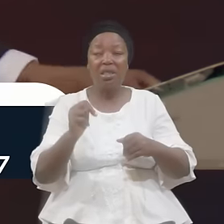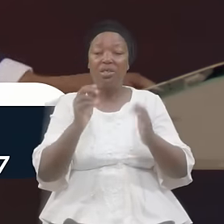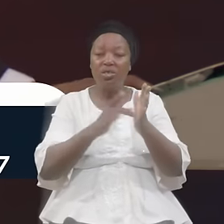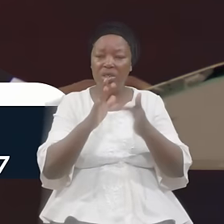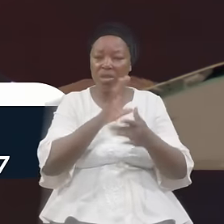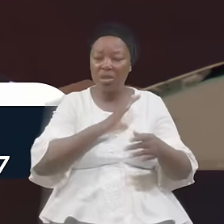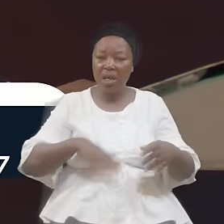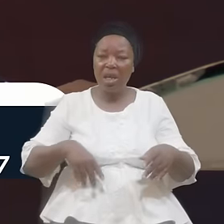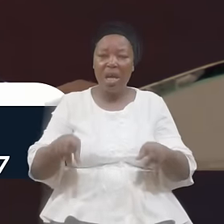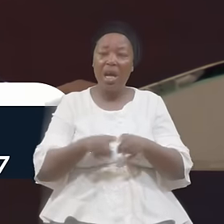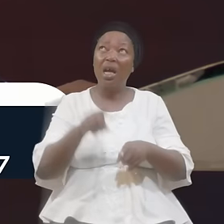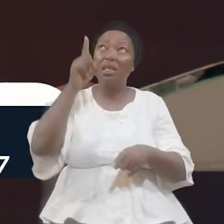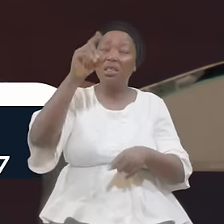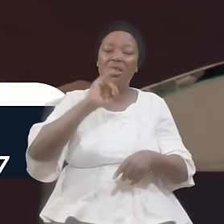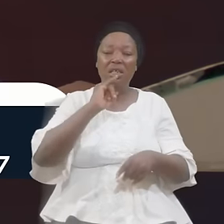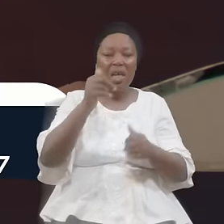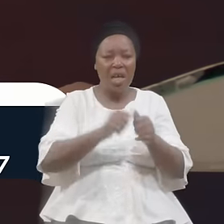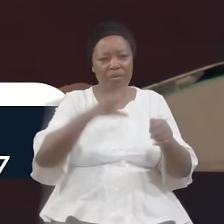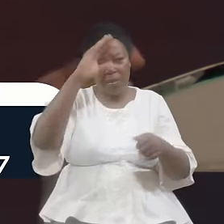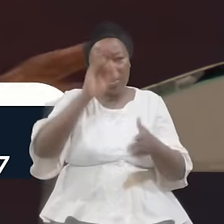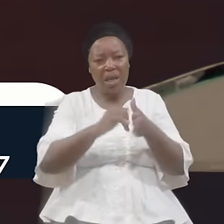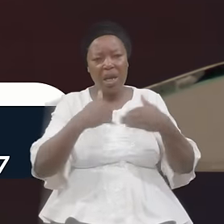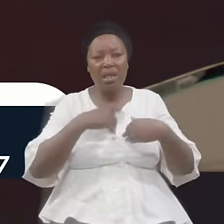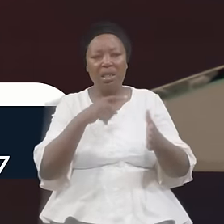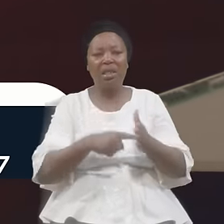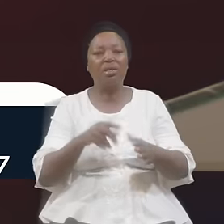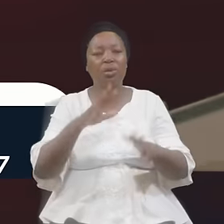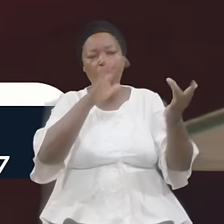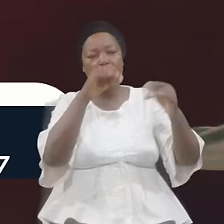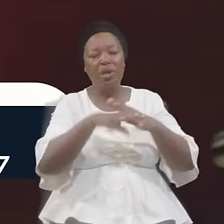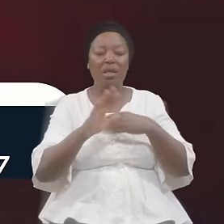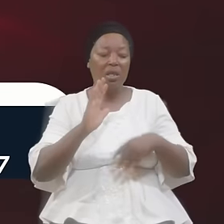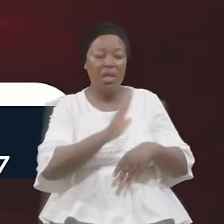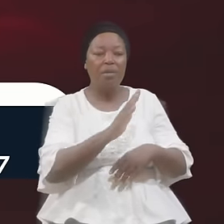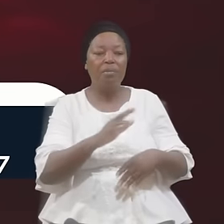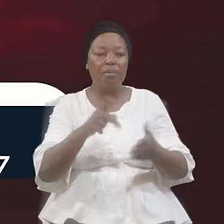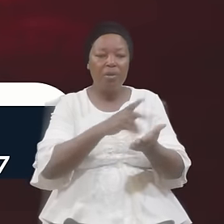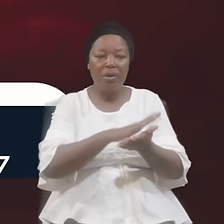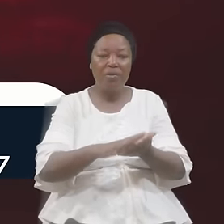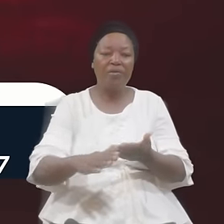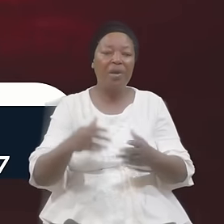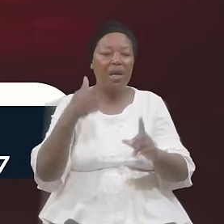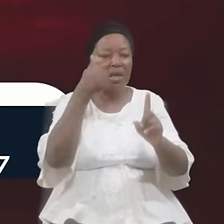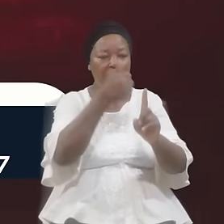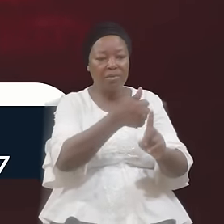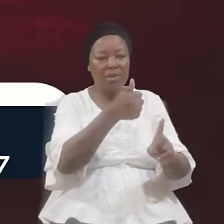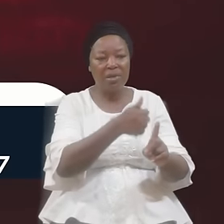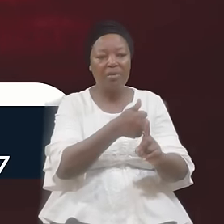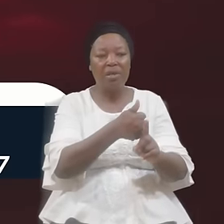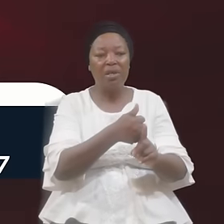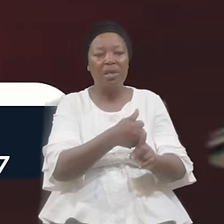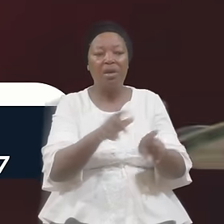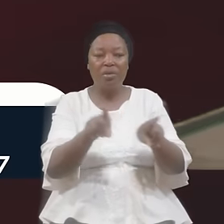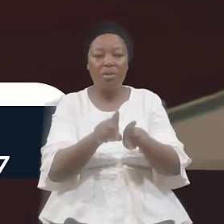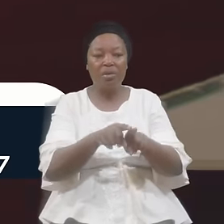As he Every man That has this hope In him Purifies himself Even